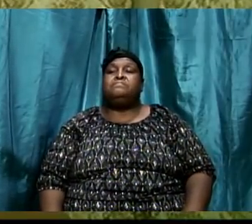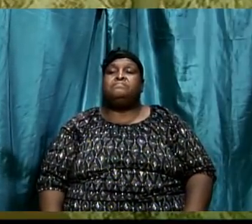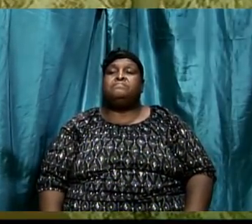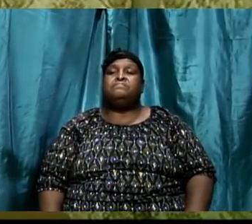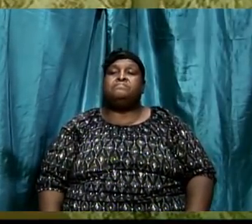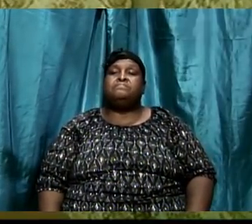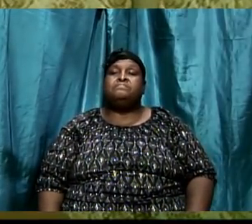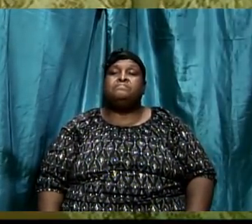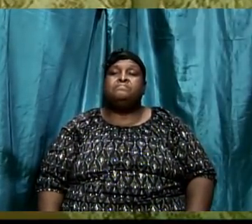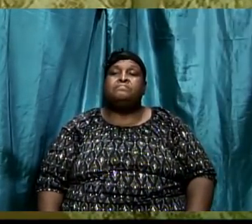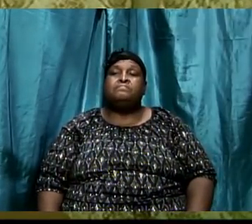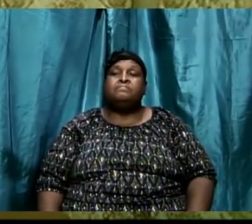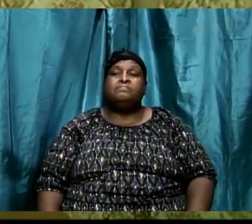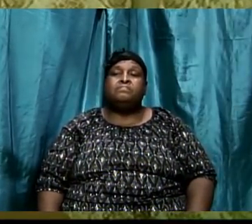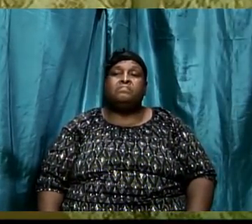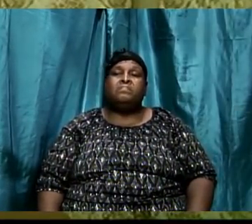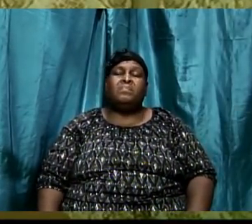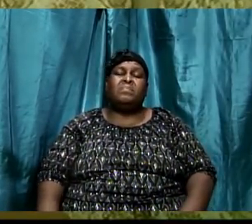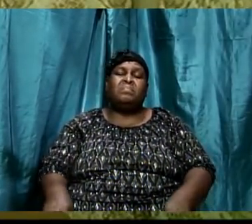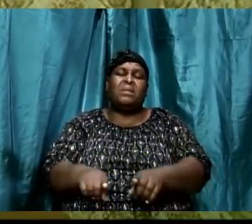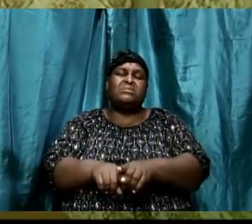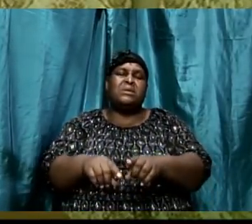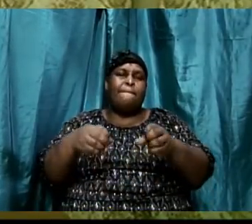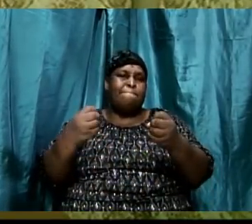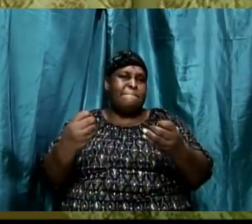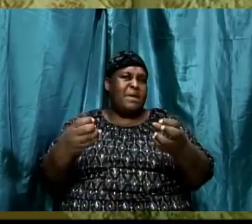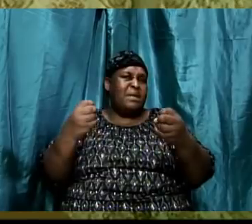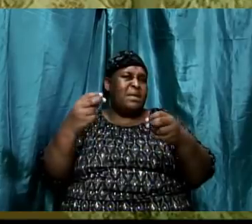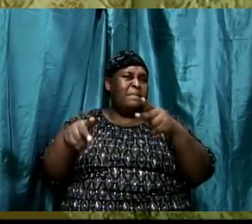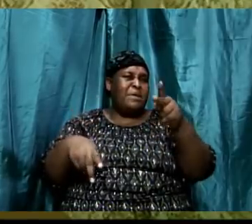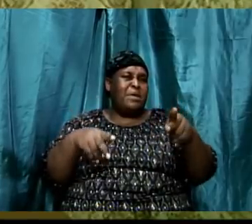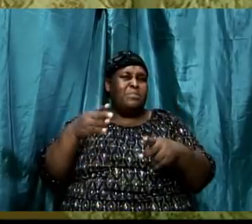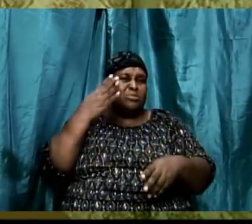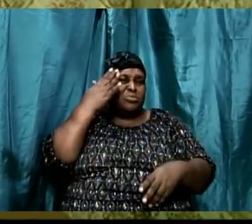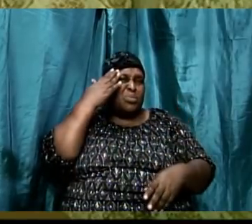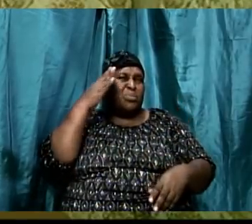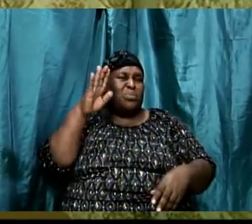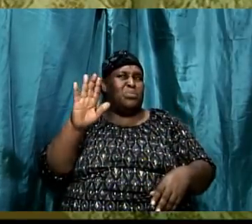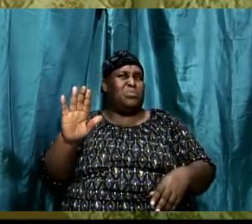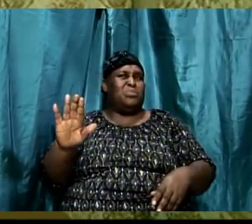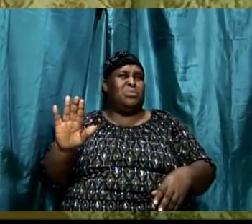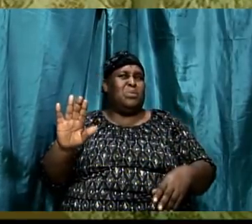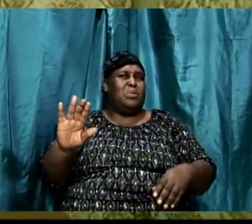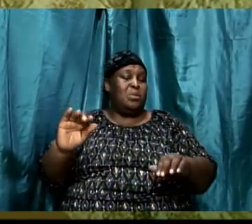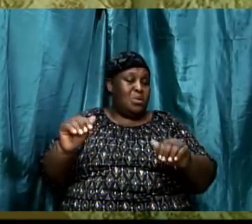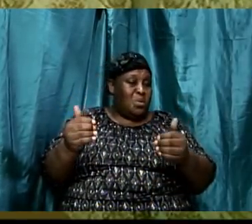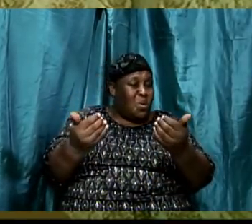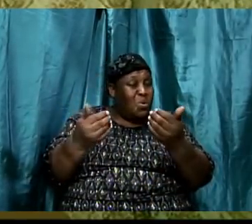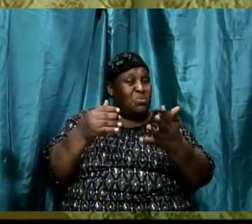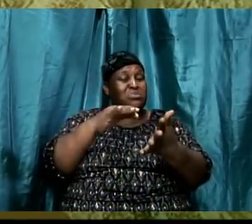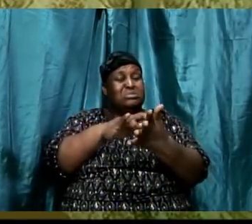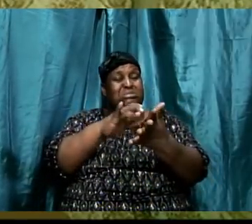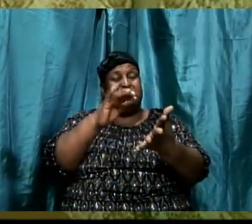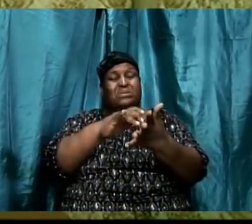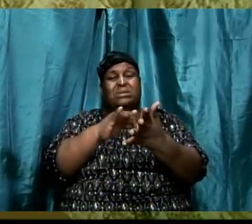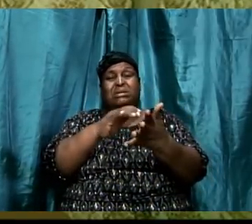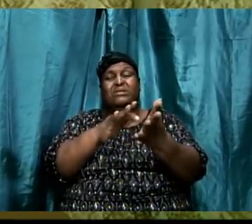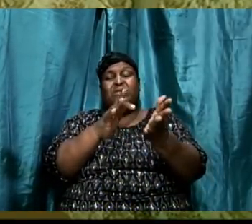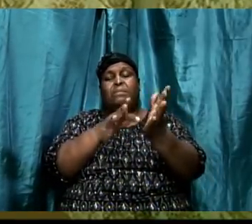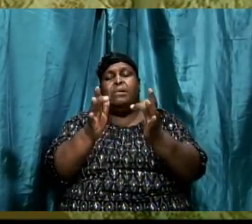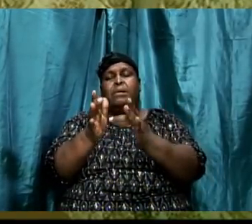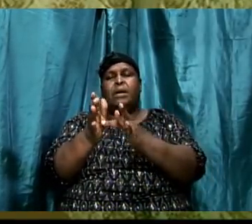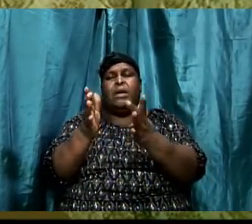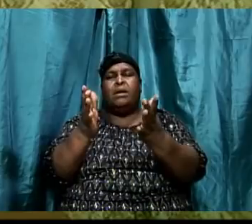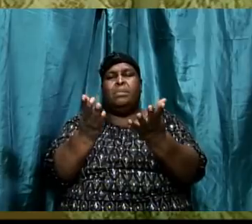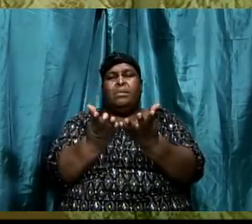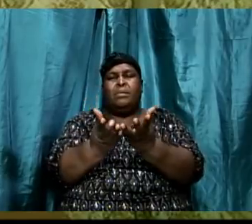Now, praise God. As I said before, many people do not know, amen, how to study the Bible. They don't know